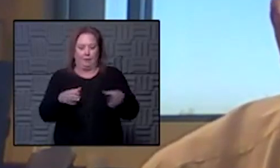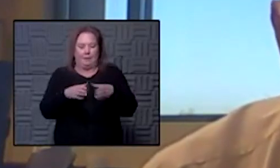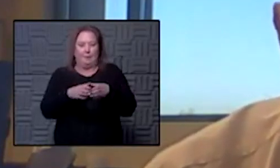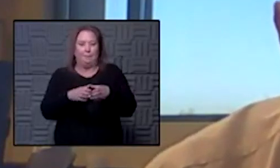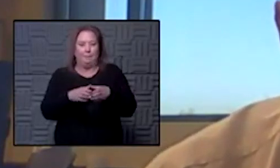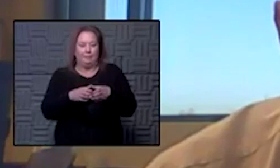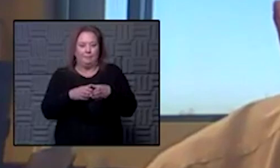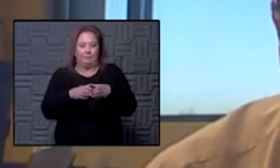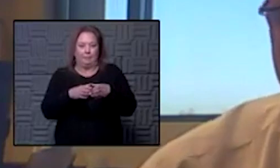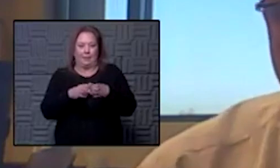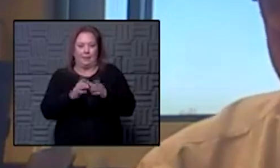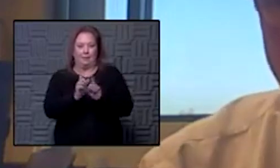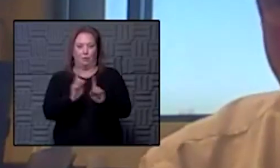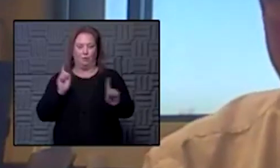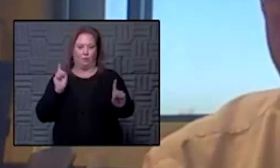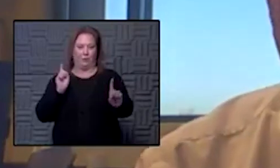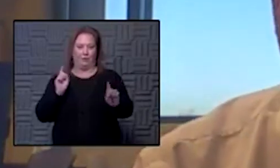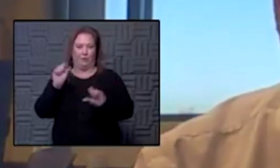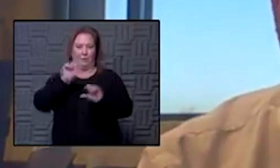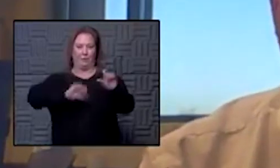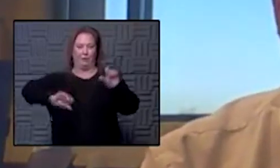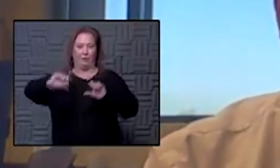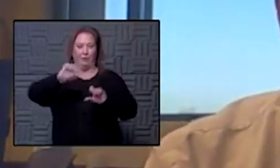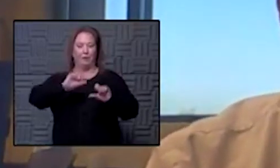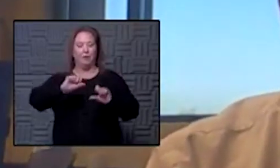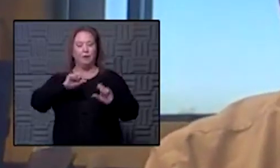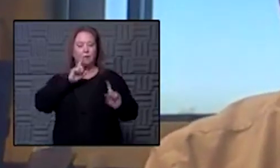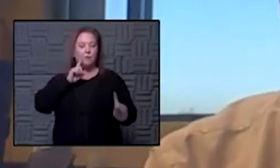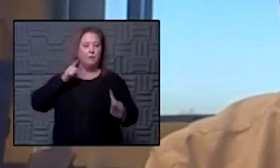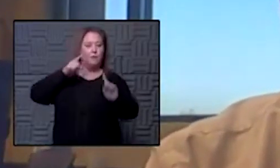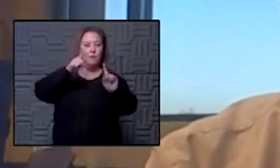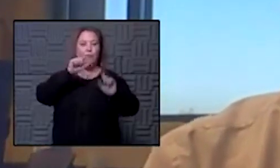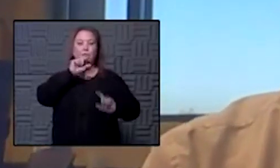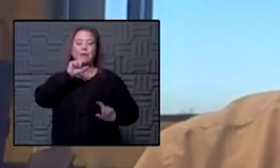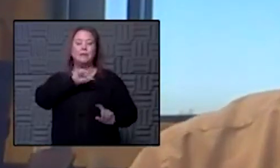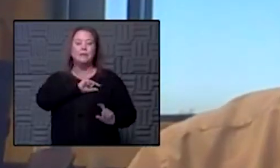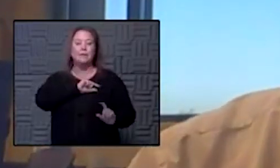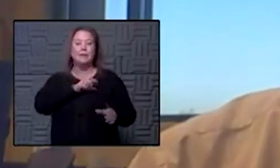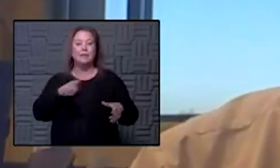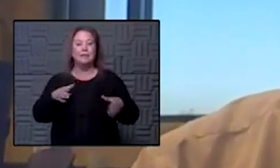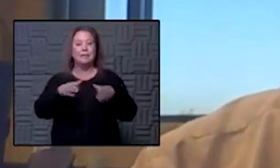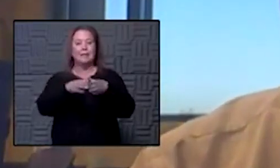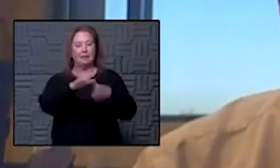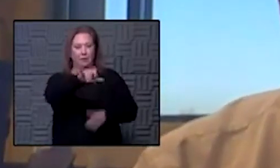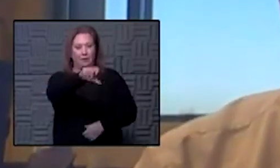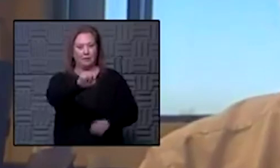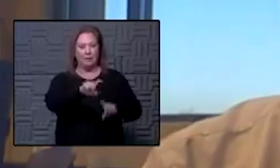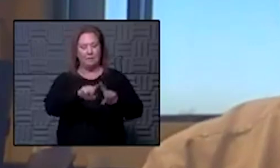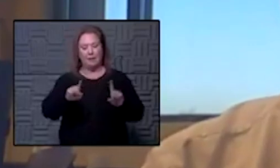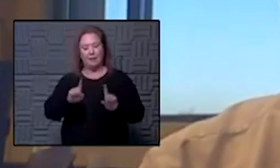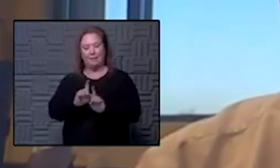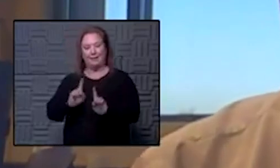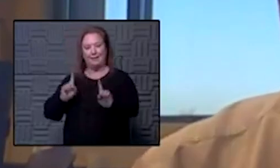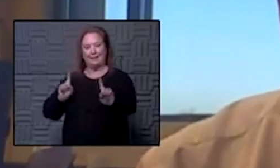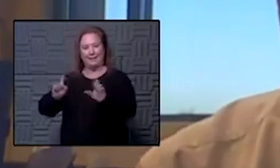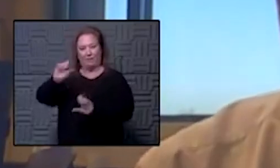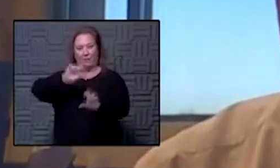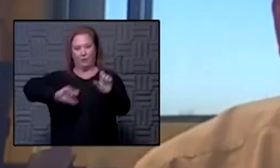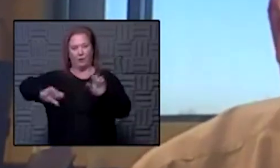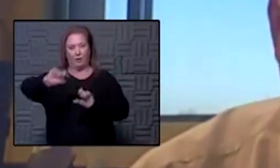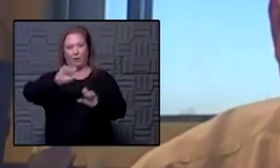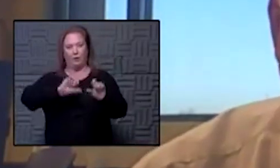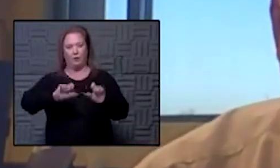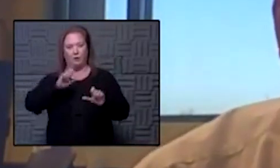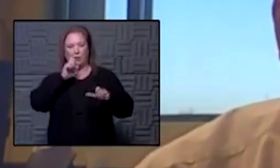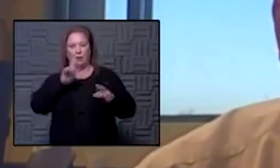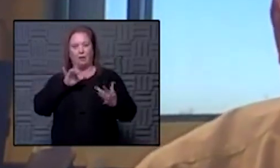and stay socially distance the goal for a thanksgiving uh is to get together but to stay distance enough uh to not be considered